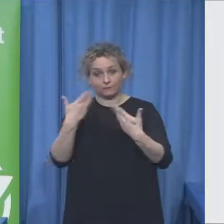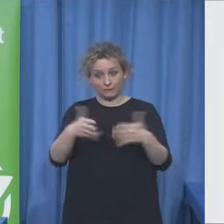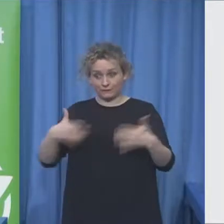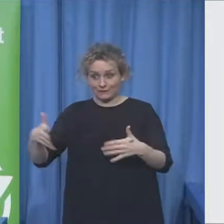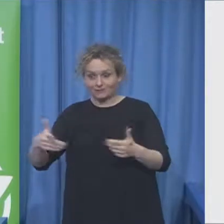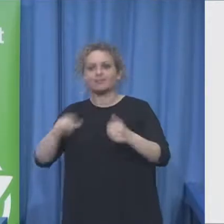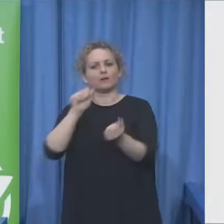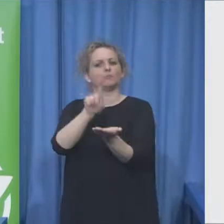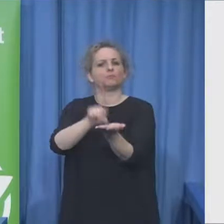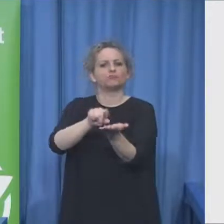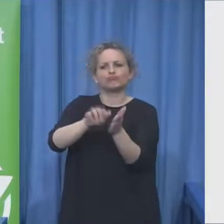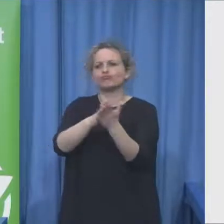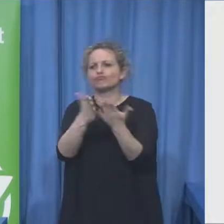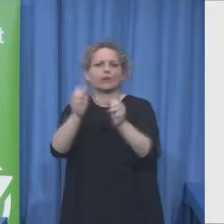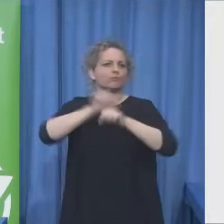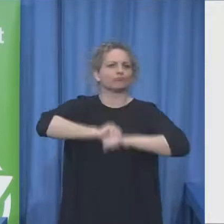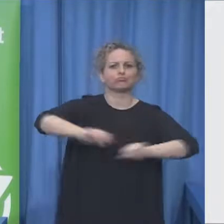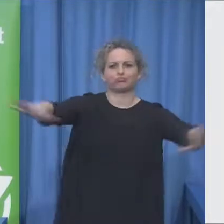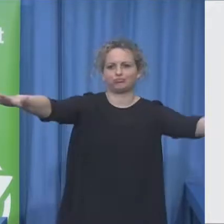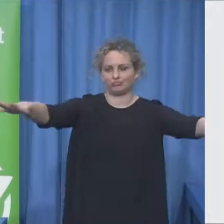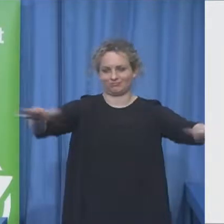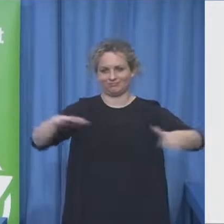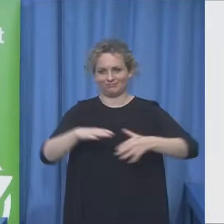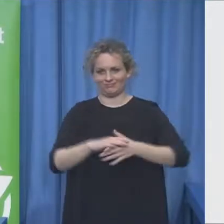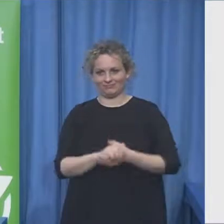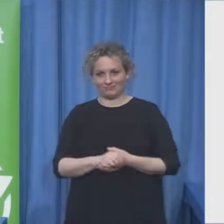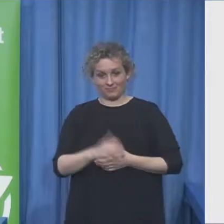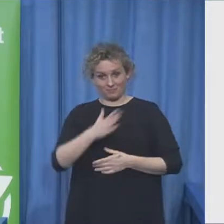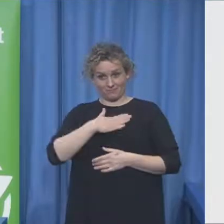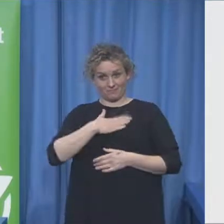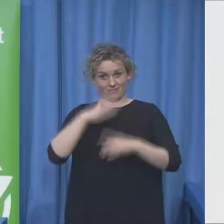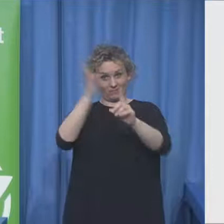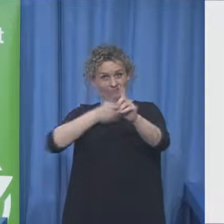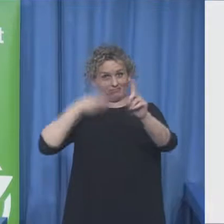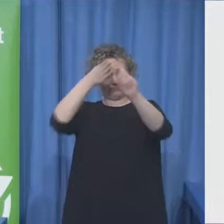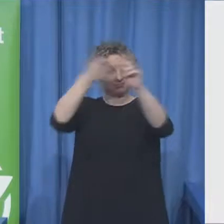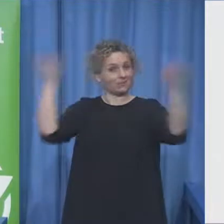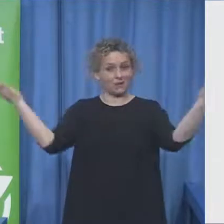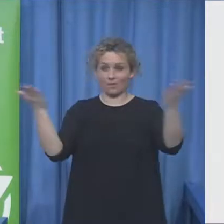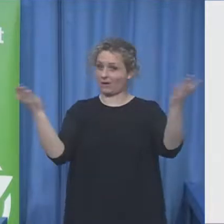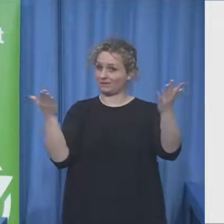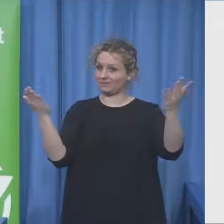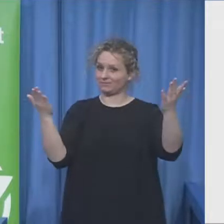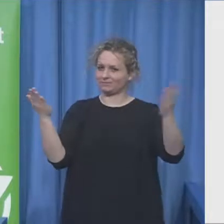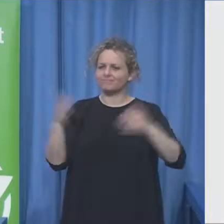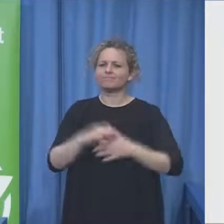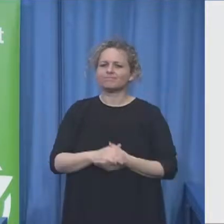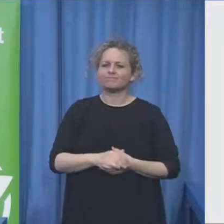the assumptions many people make about people on the autism spectrum